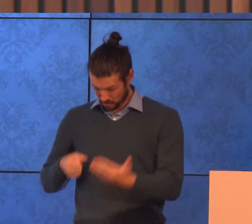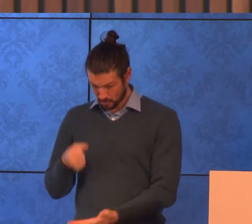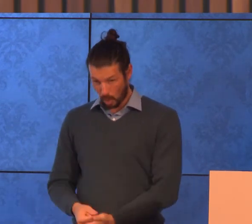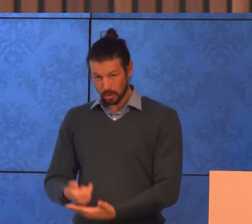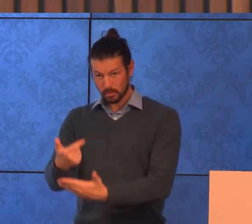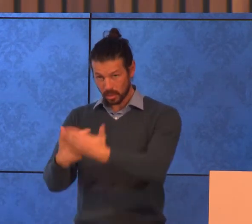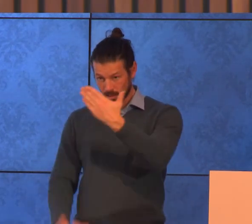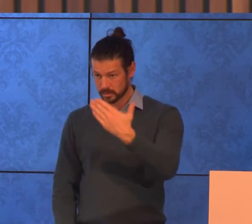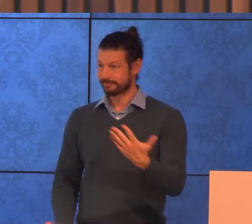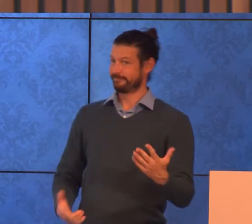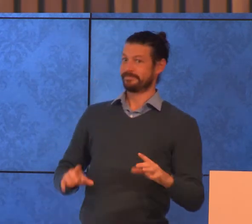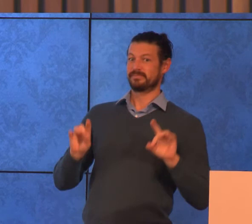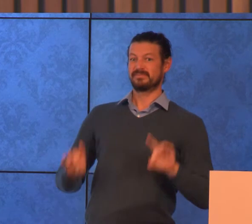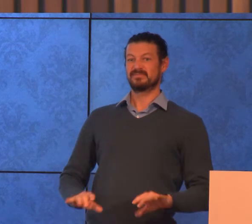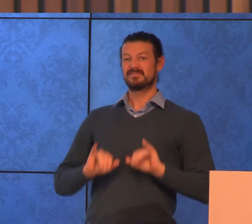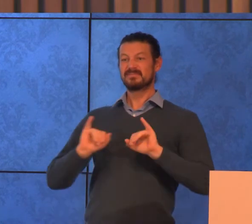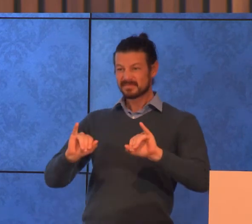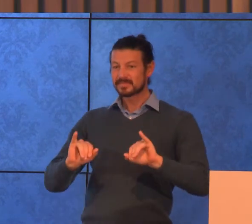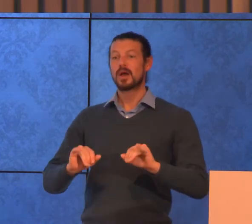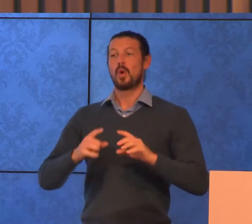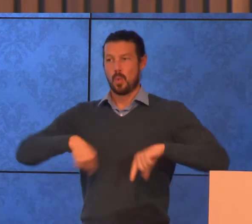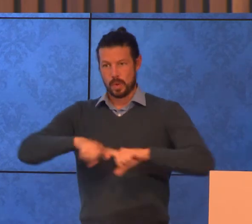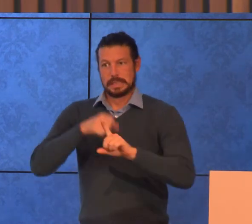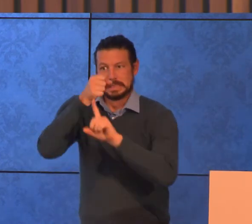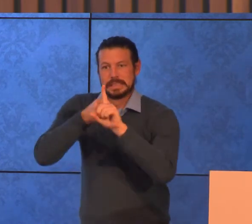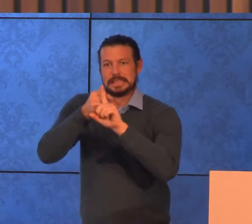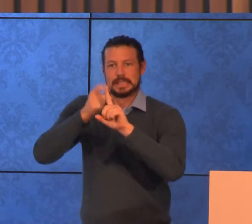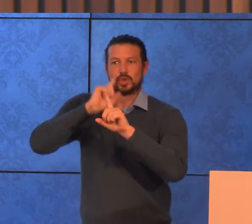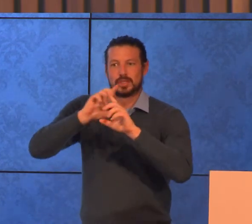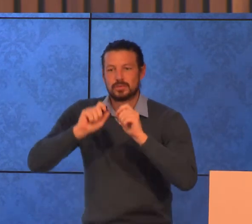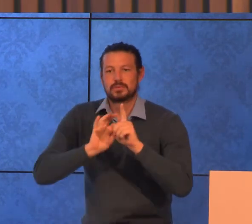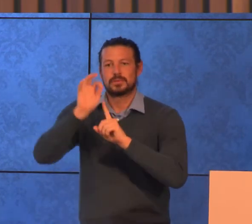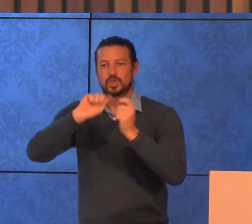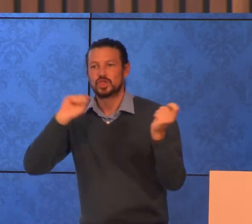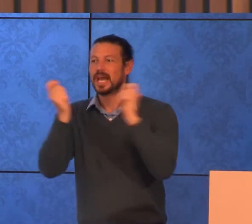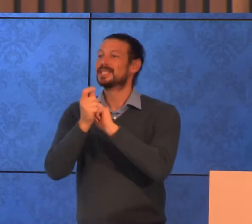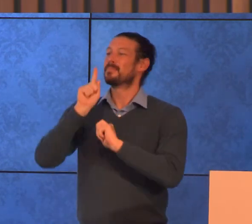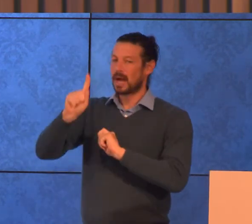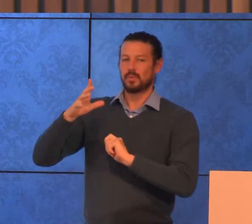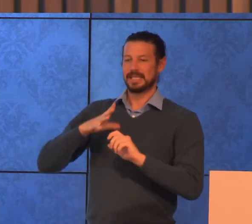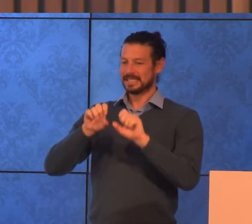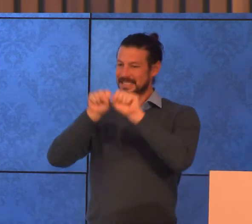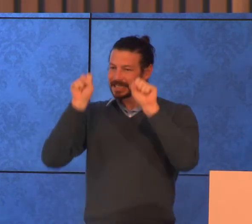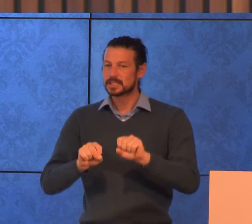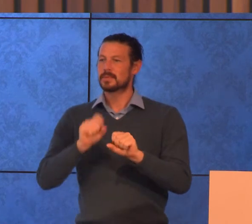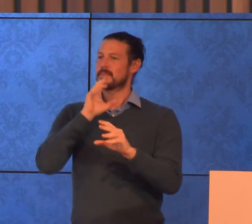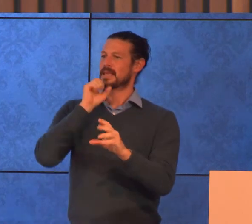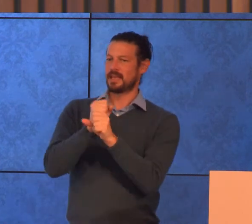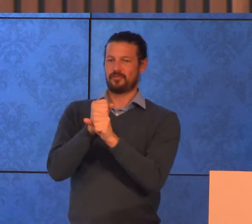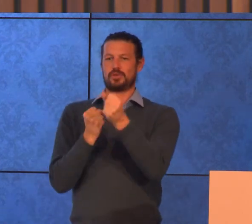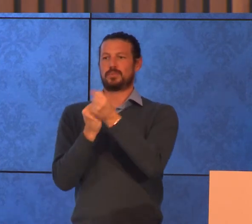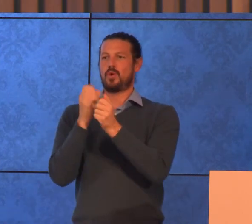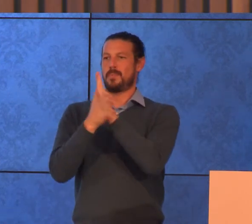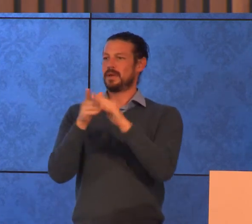every day that is seeking to change that but we need systems and structures and government support that enable people to access